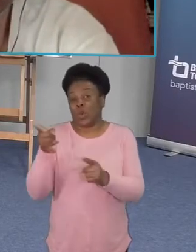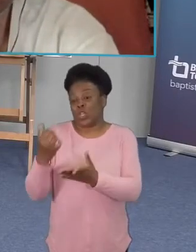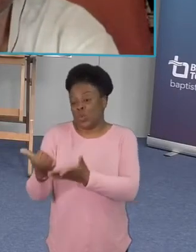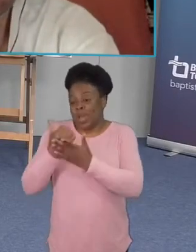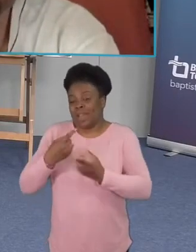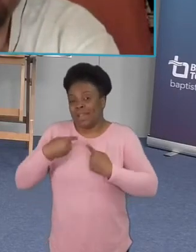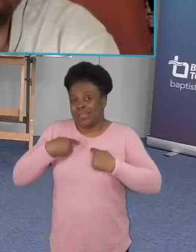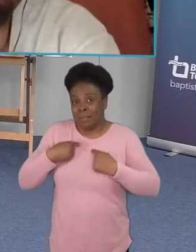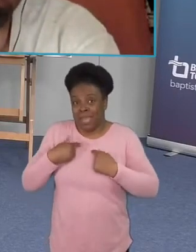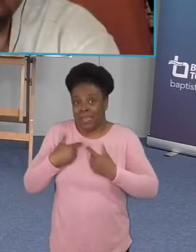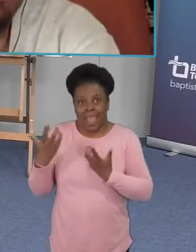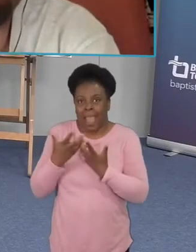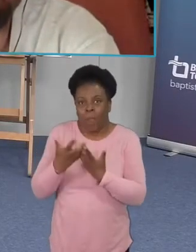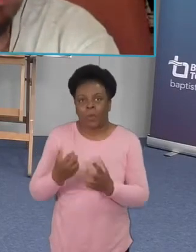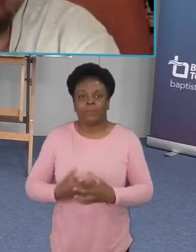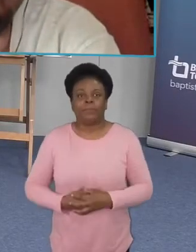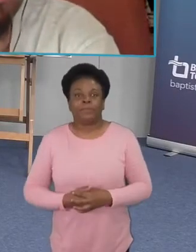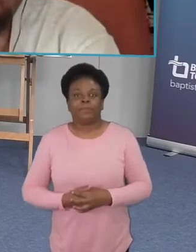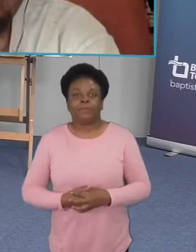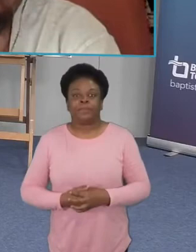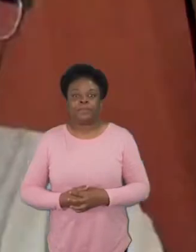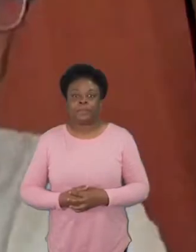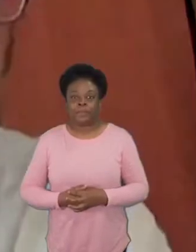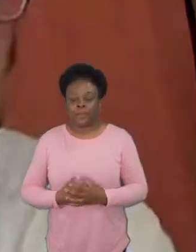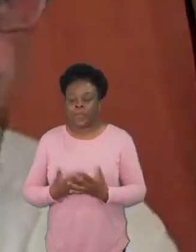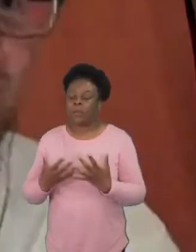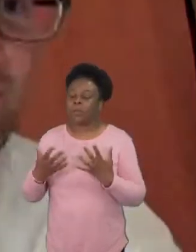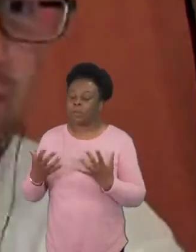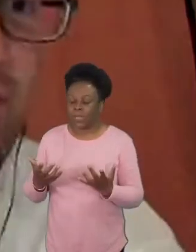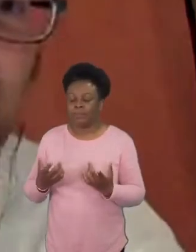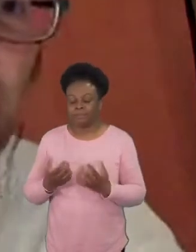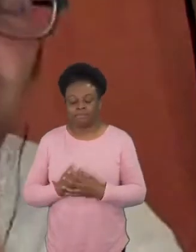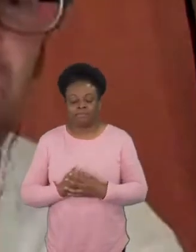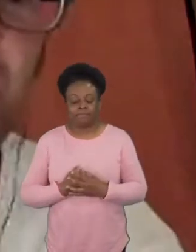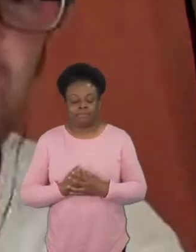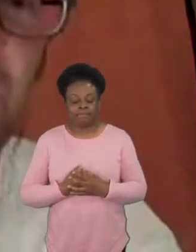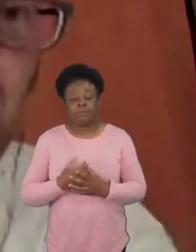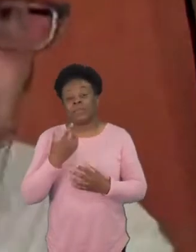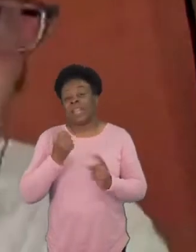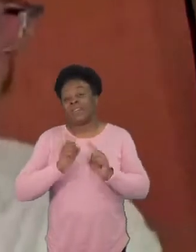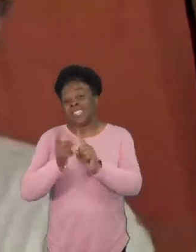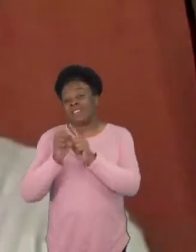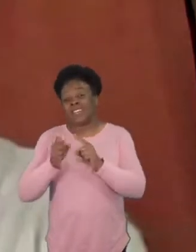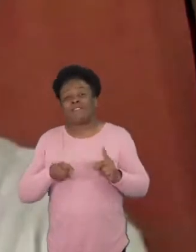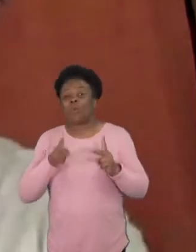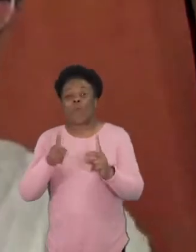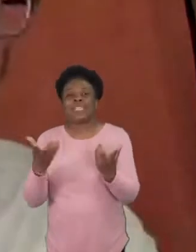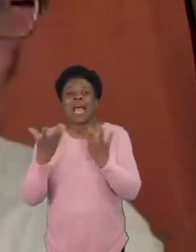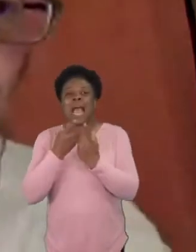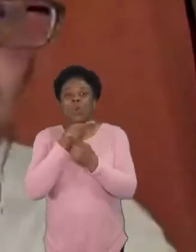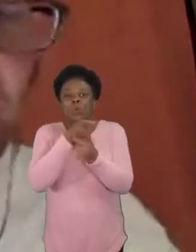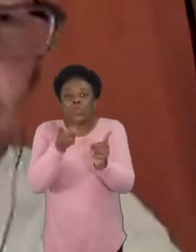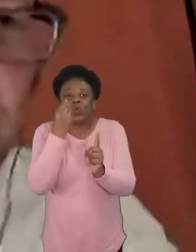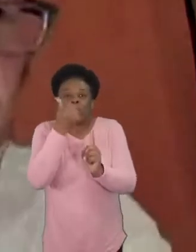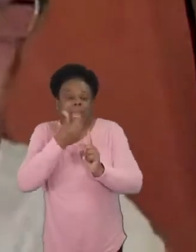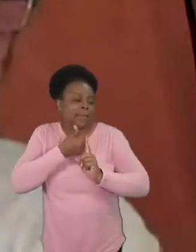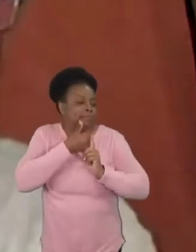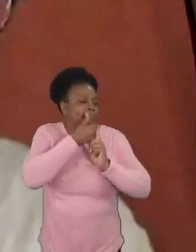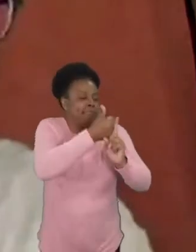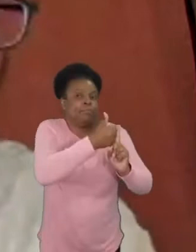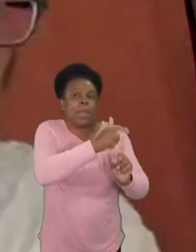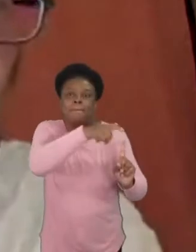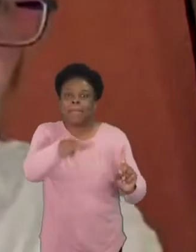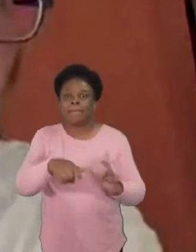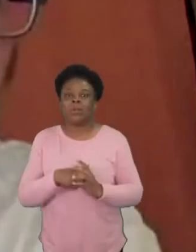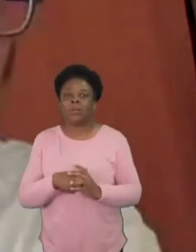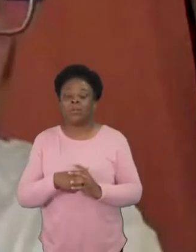there are a lot of ways to become proximate right without everyone assuming you've got to move into the estates or into like uh